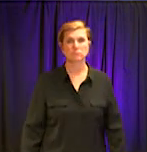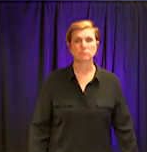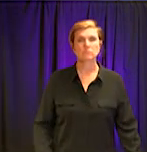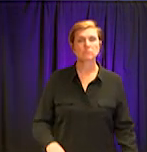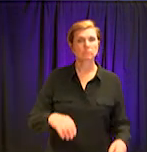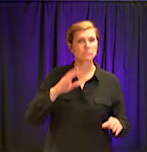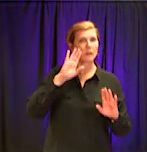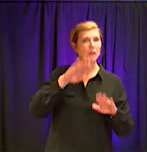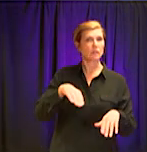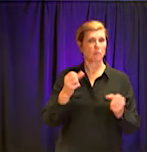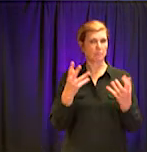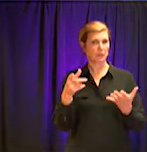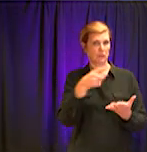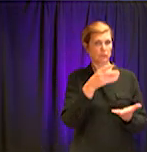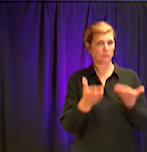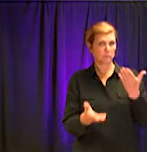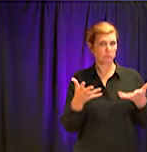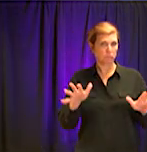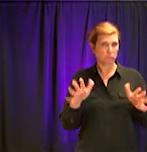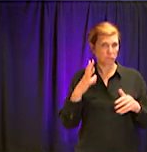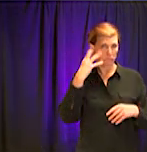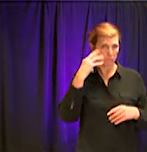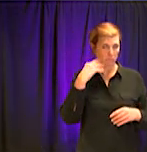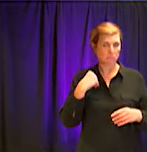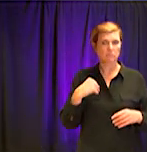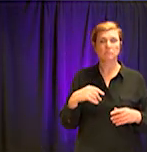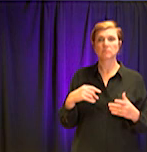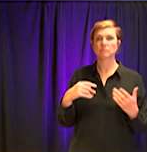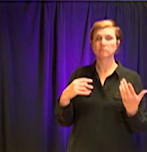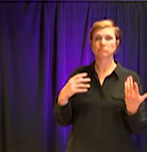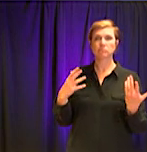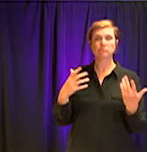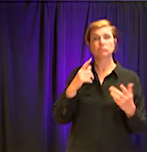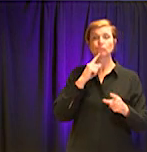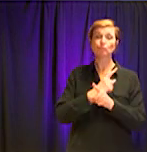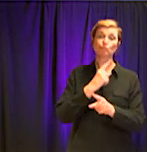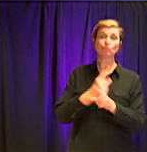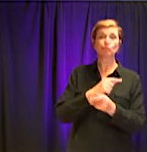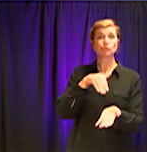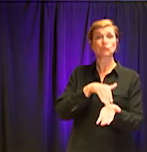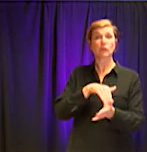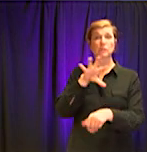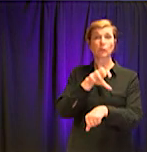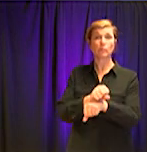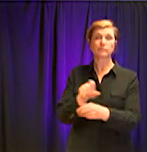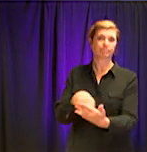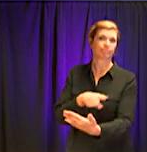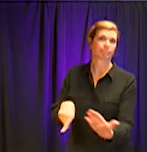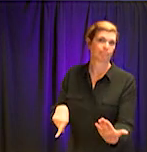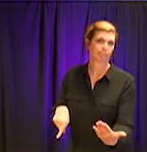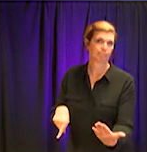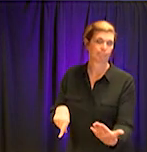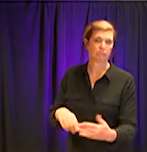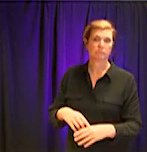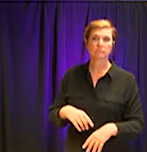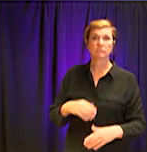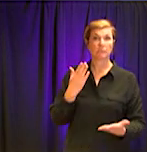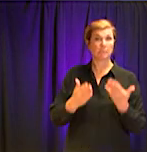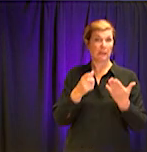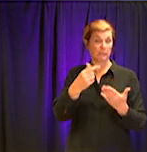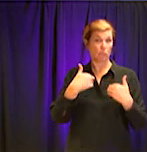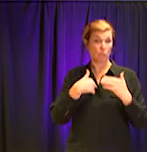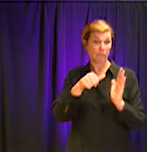closure of some clinics for routine visits to postponement of elective surgeries and elective procedures.